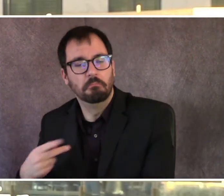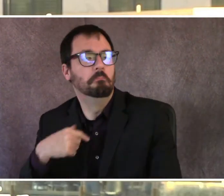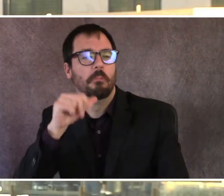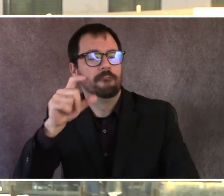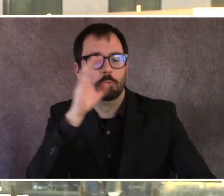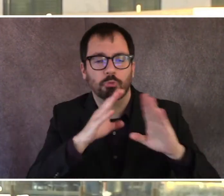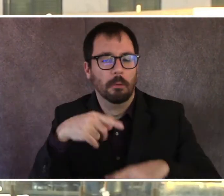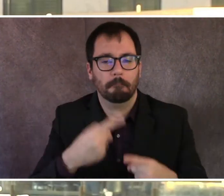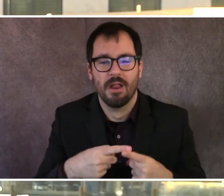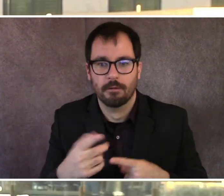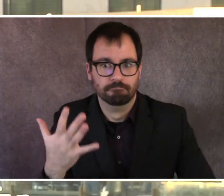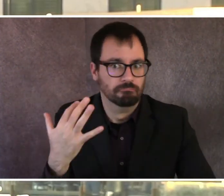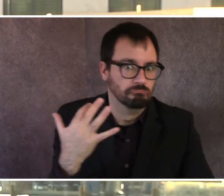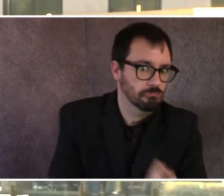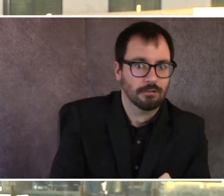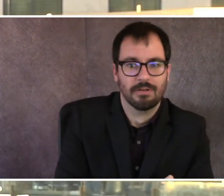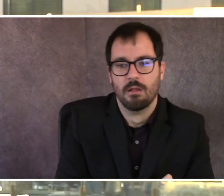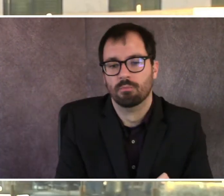very different press conference.